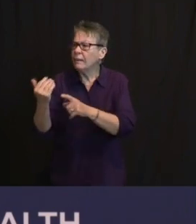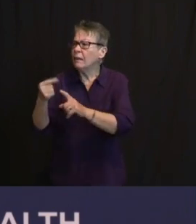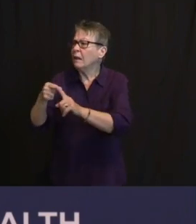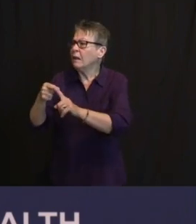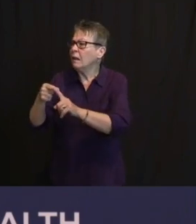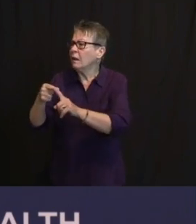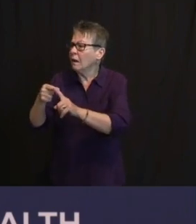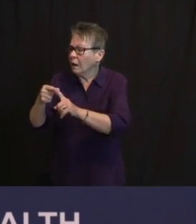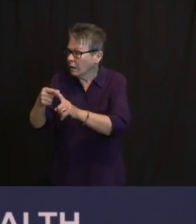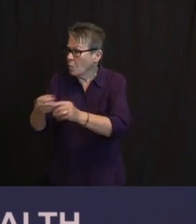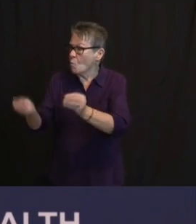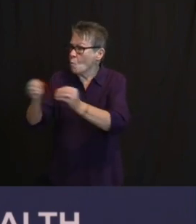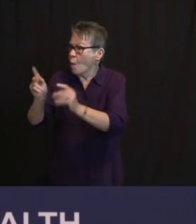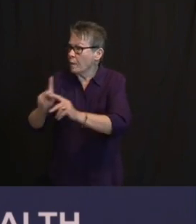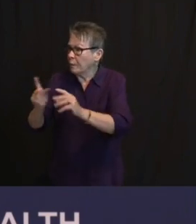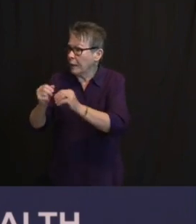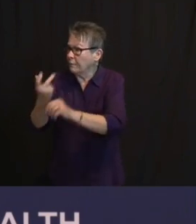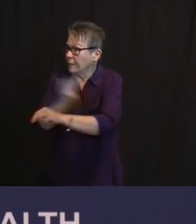THEM MAY BE ANGRY.